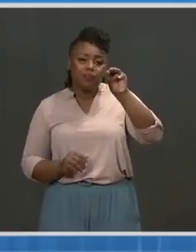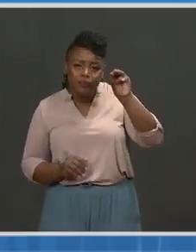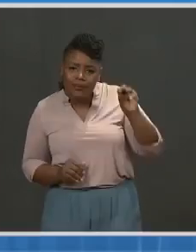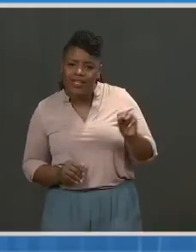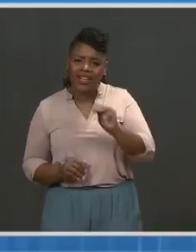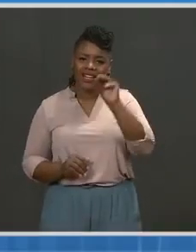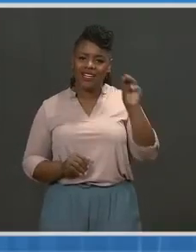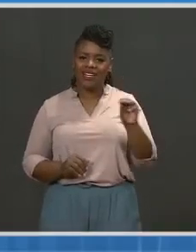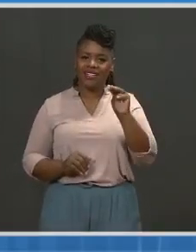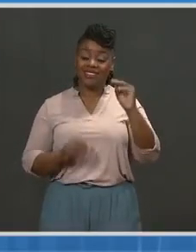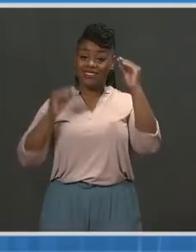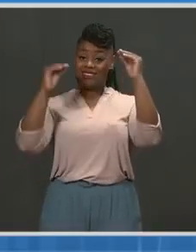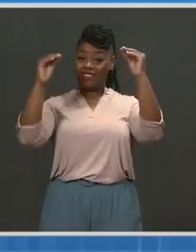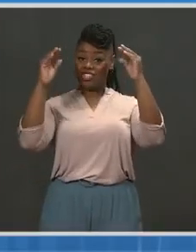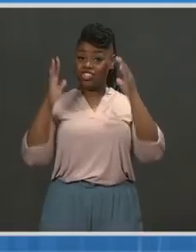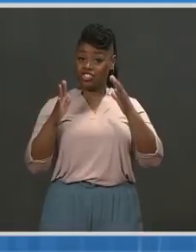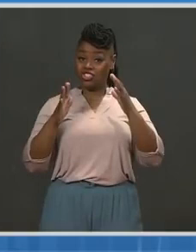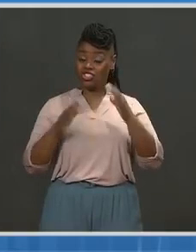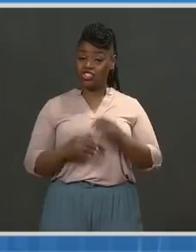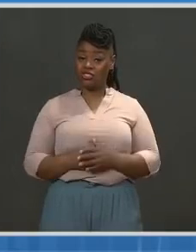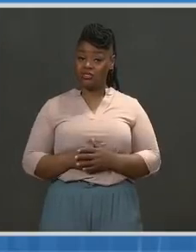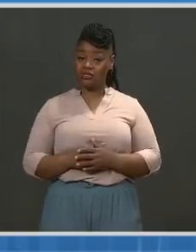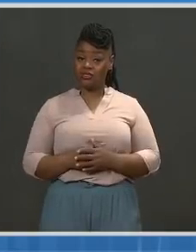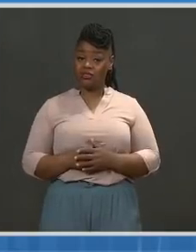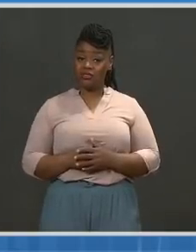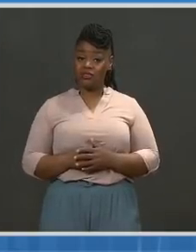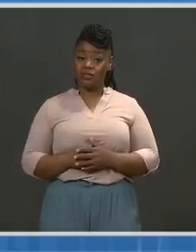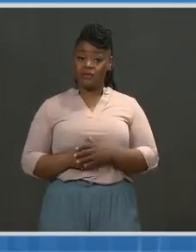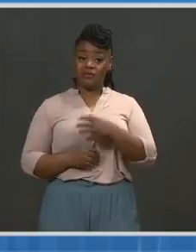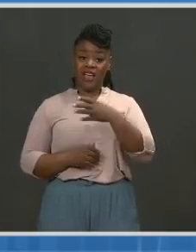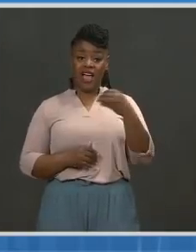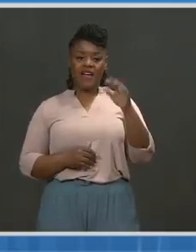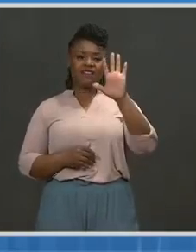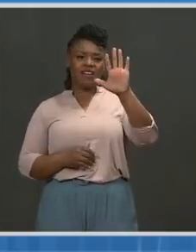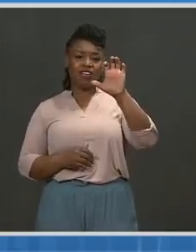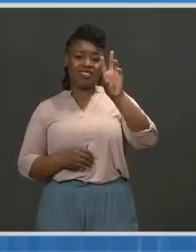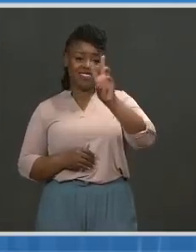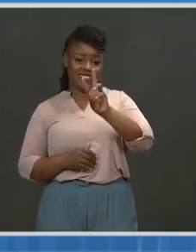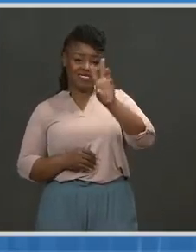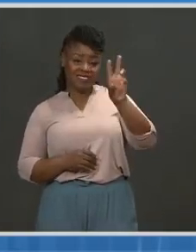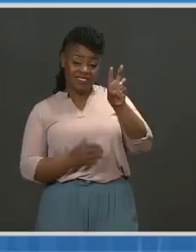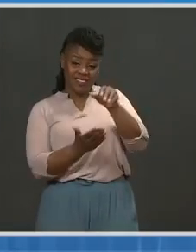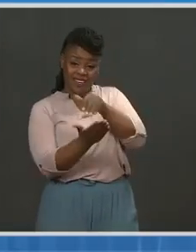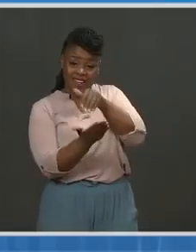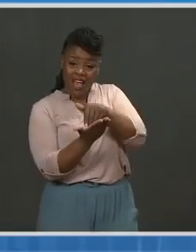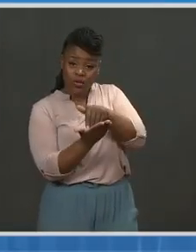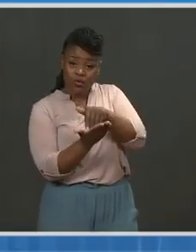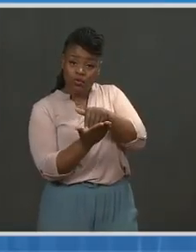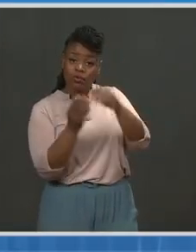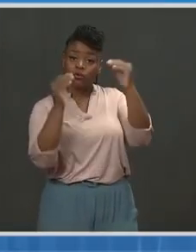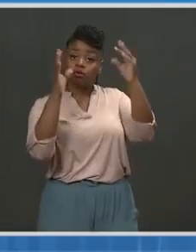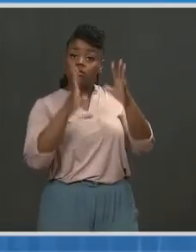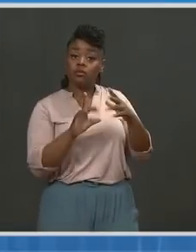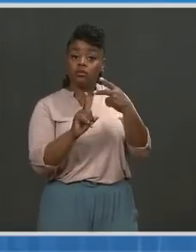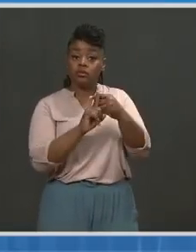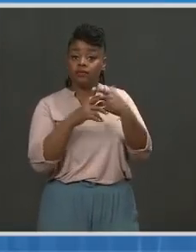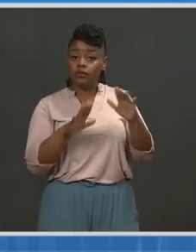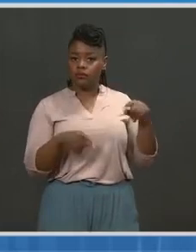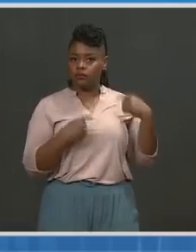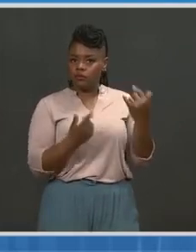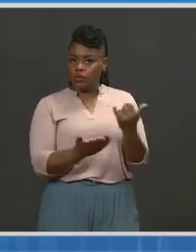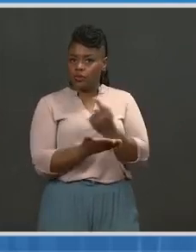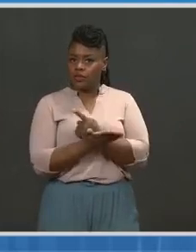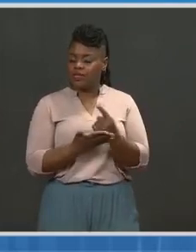educators, staff, and childcare workers. About 566,000 of those were just in the last